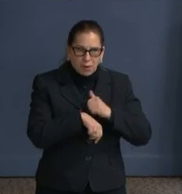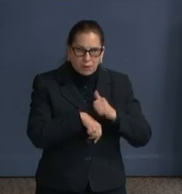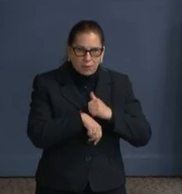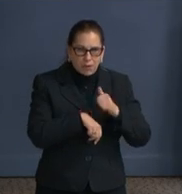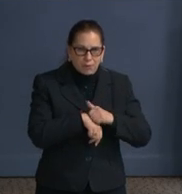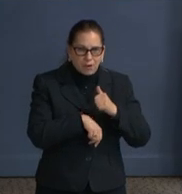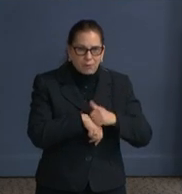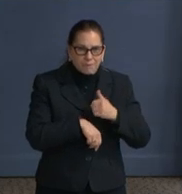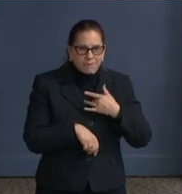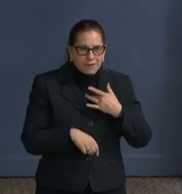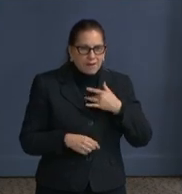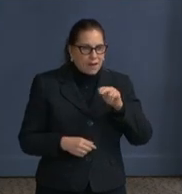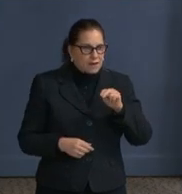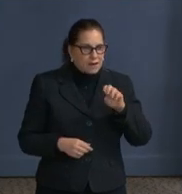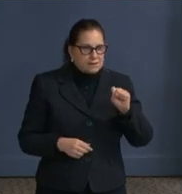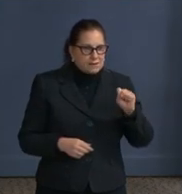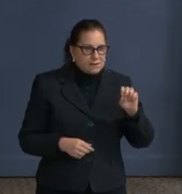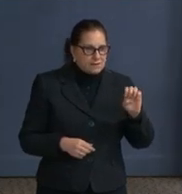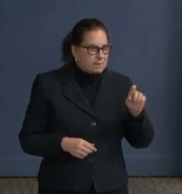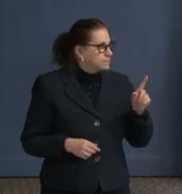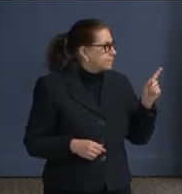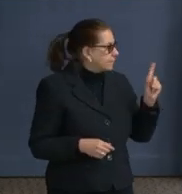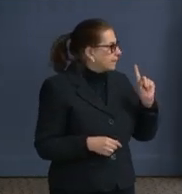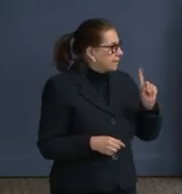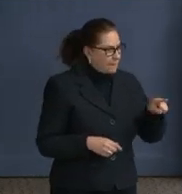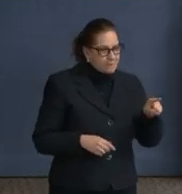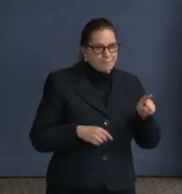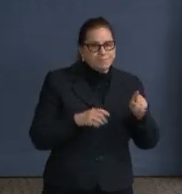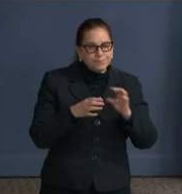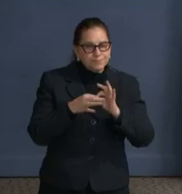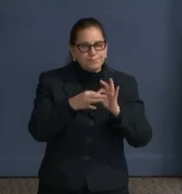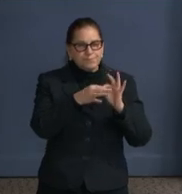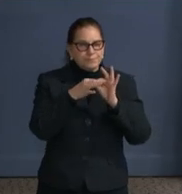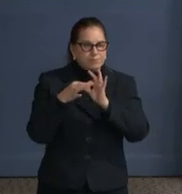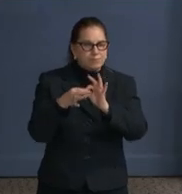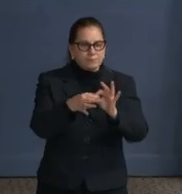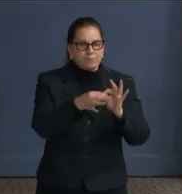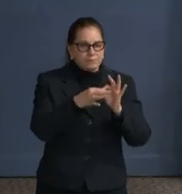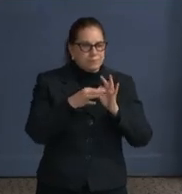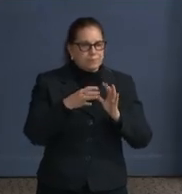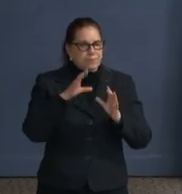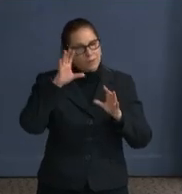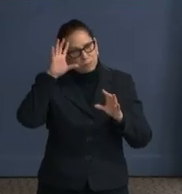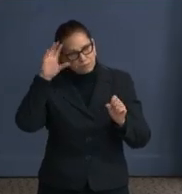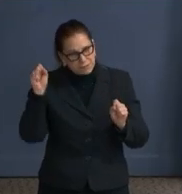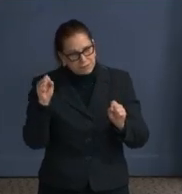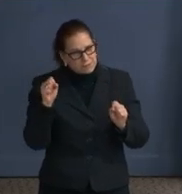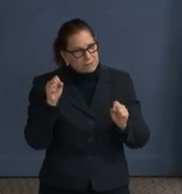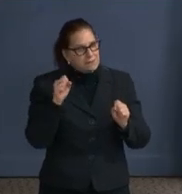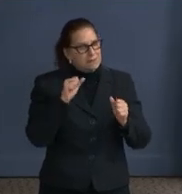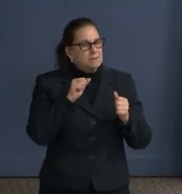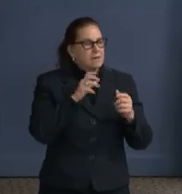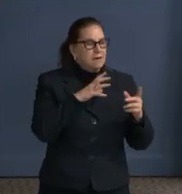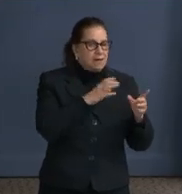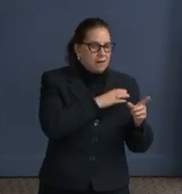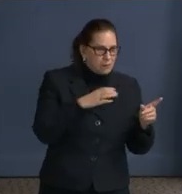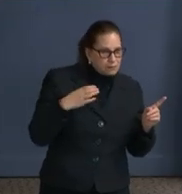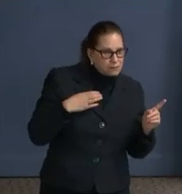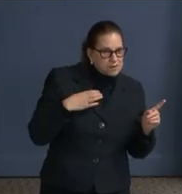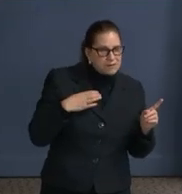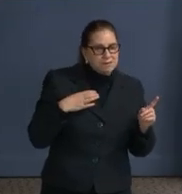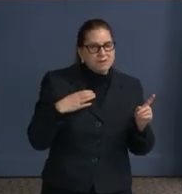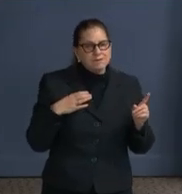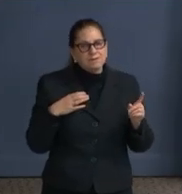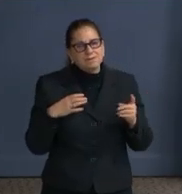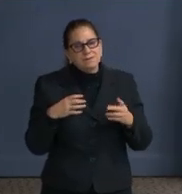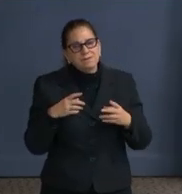go with a joint meeting when the presidential address to Congress, the State of the Union. So I expect that will be